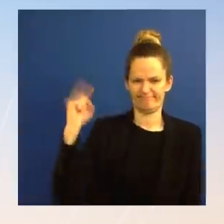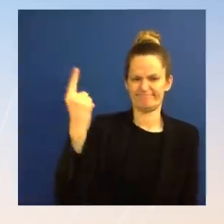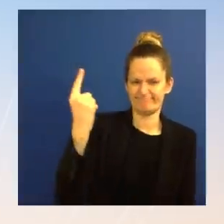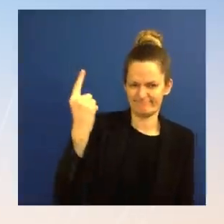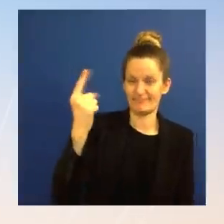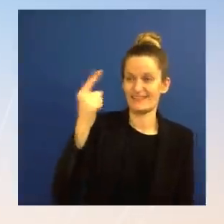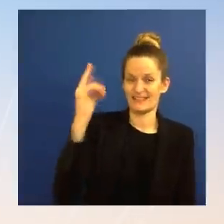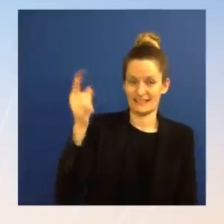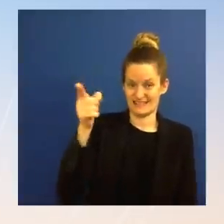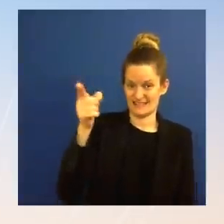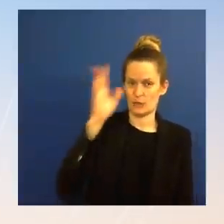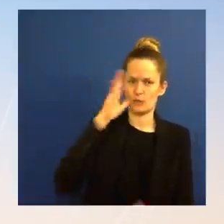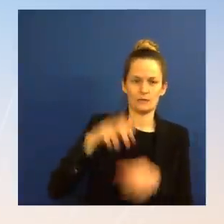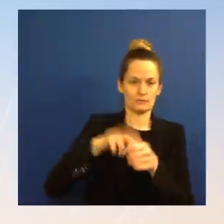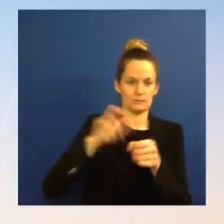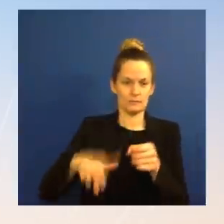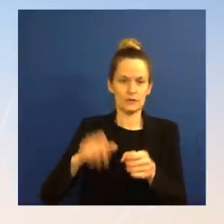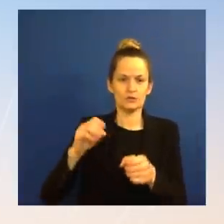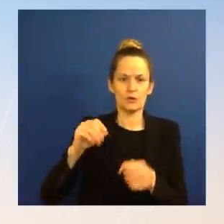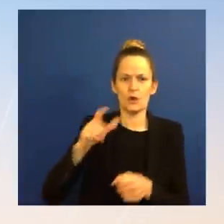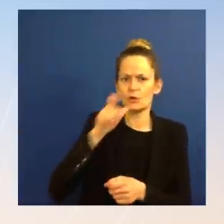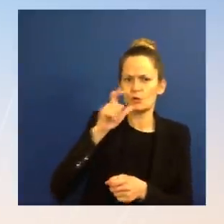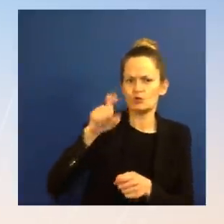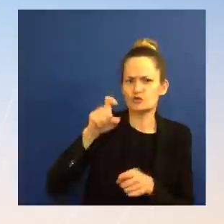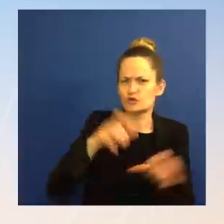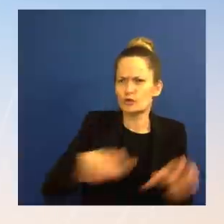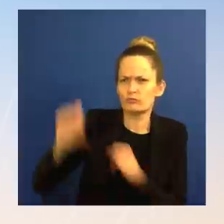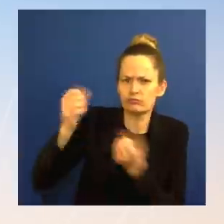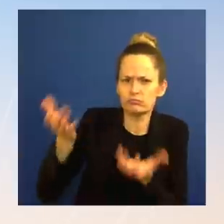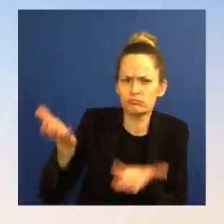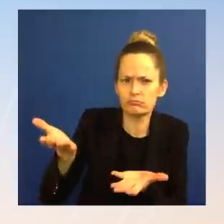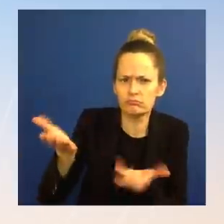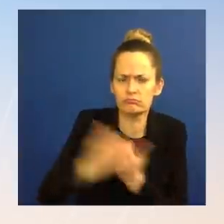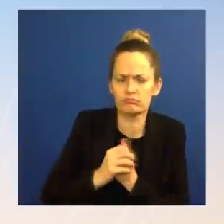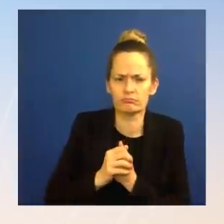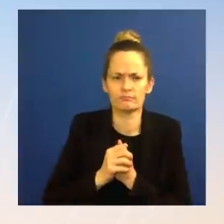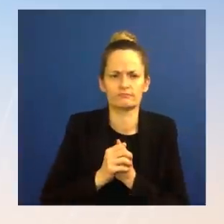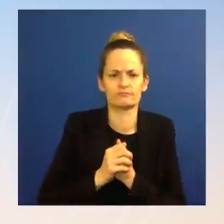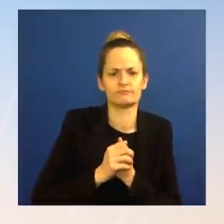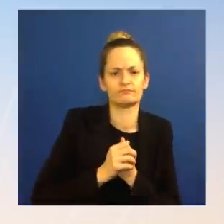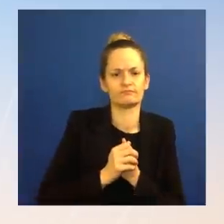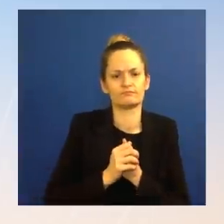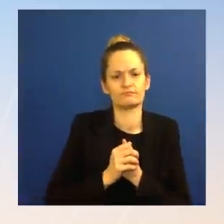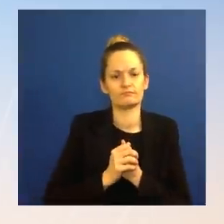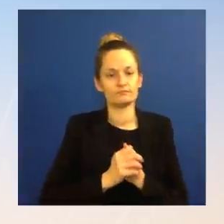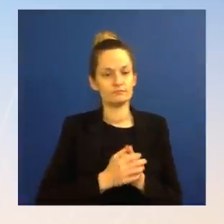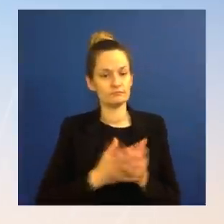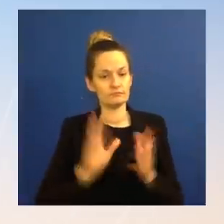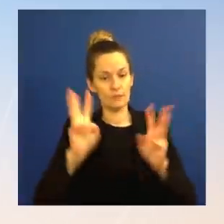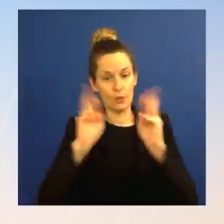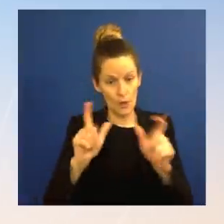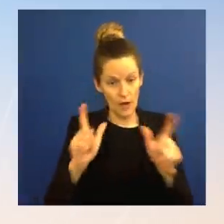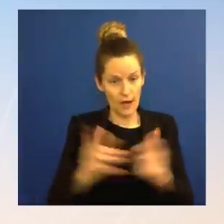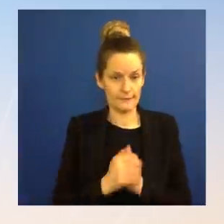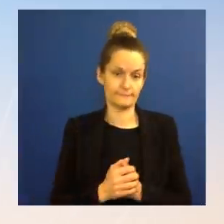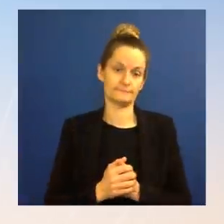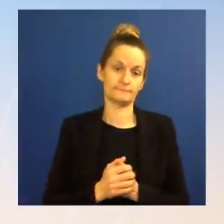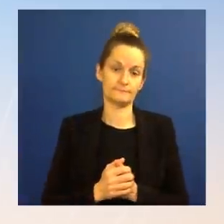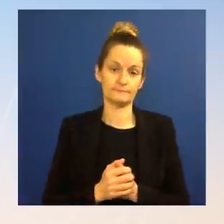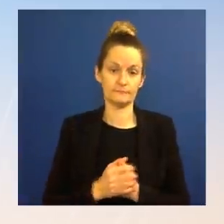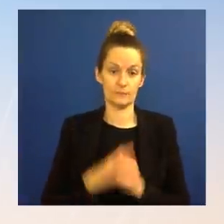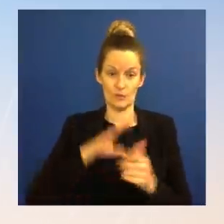And while no one wanted that to be prompted by the invasion of a dictator like President Putin into a foreign country,